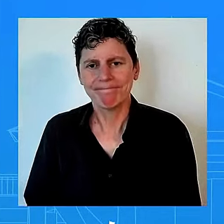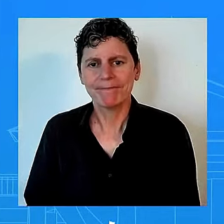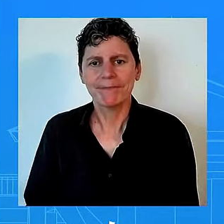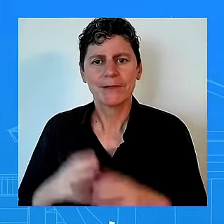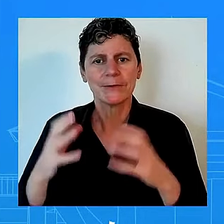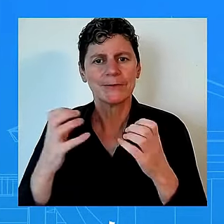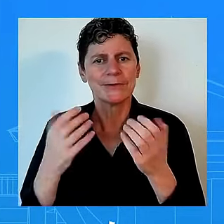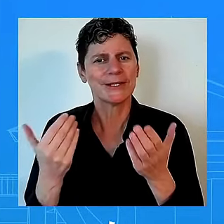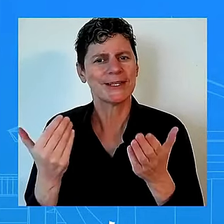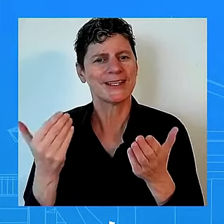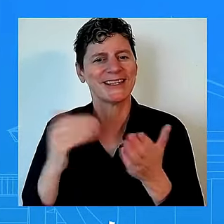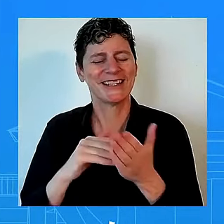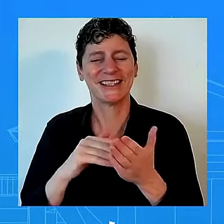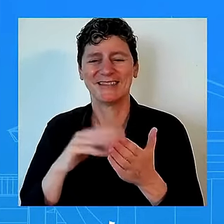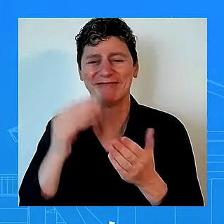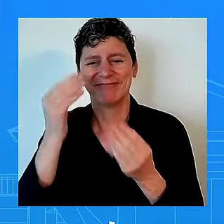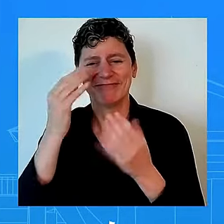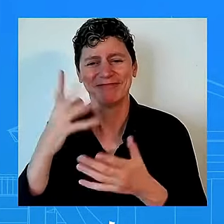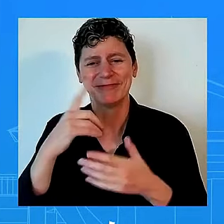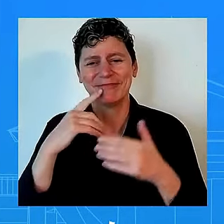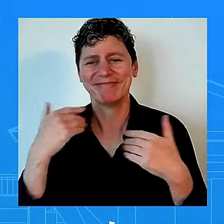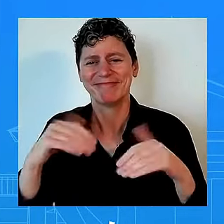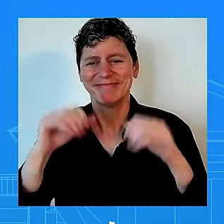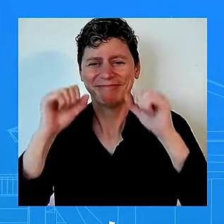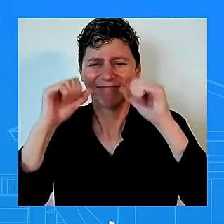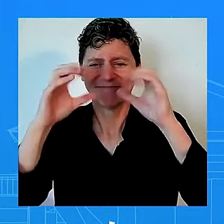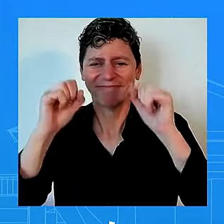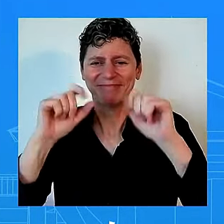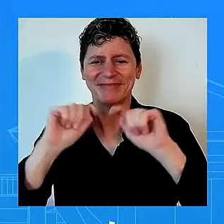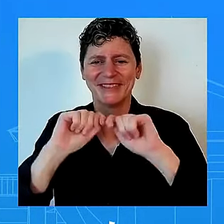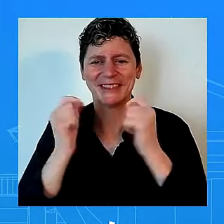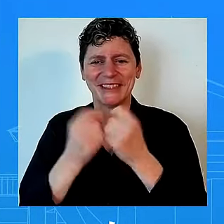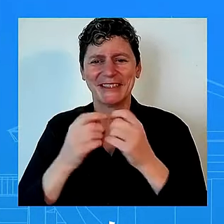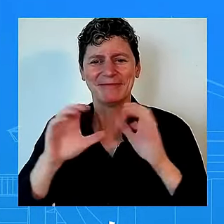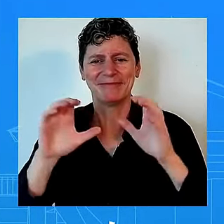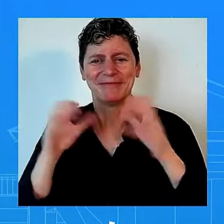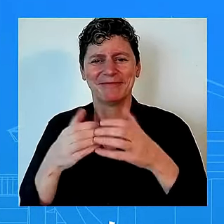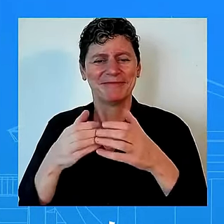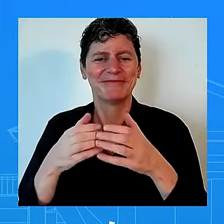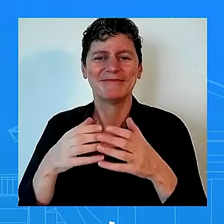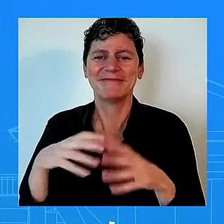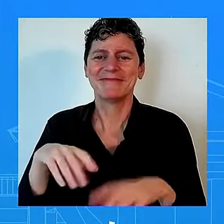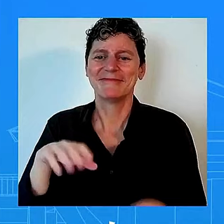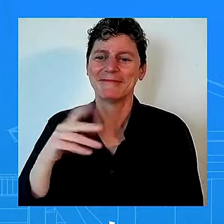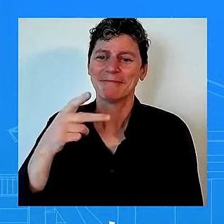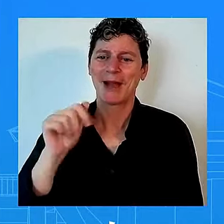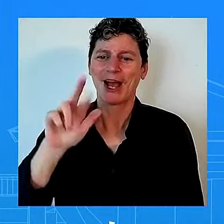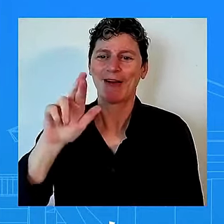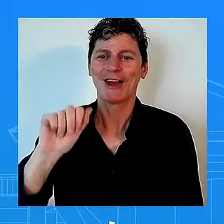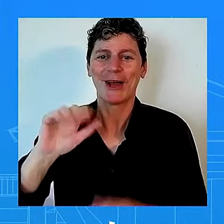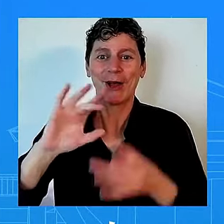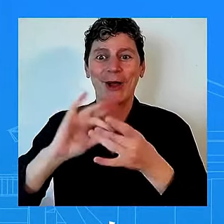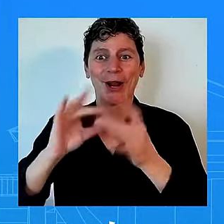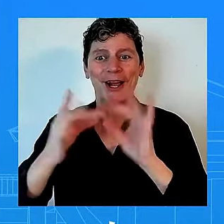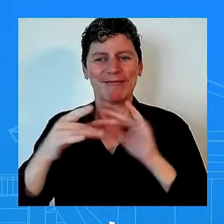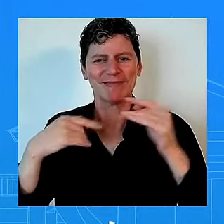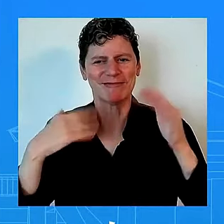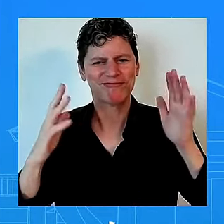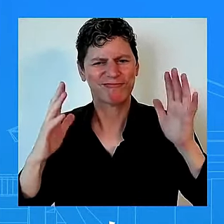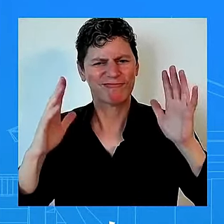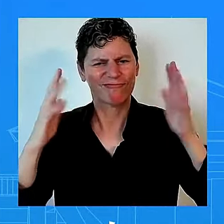team usa showed incredible resilience and strength this year's athletes brought home an impressive